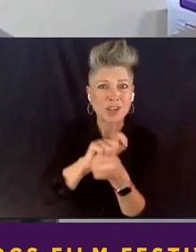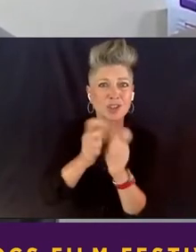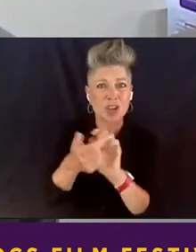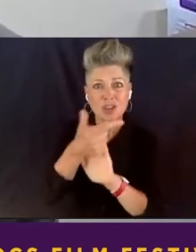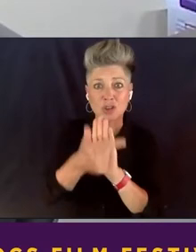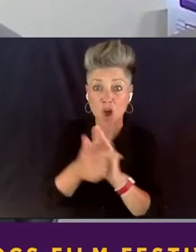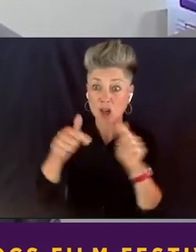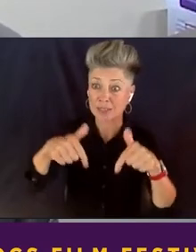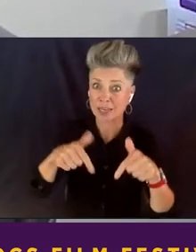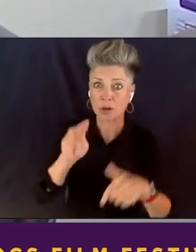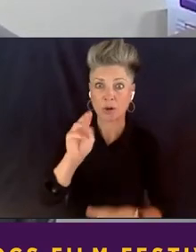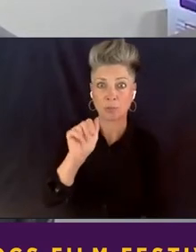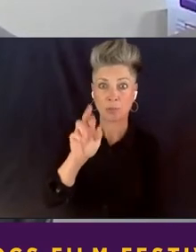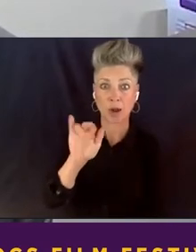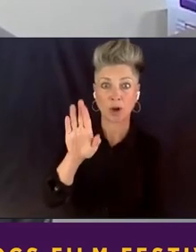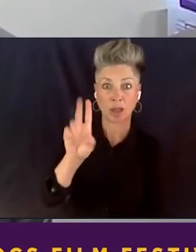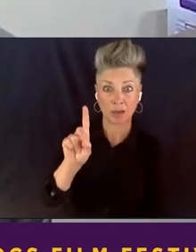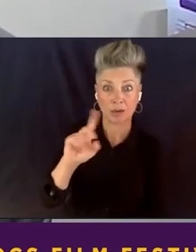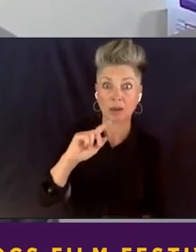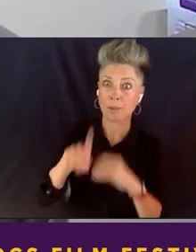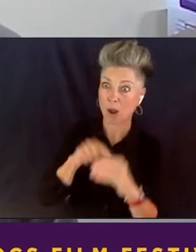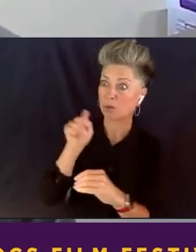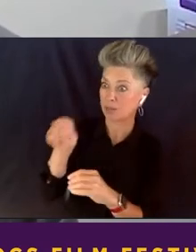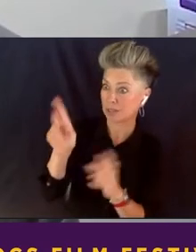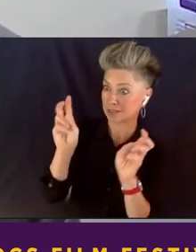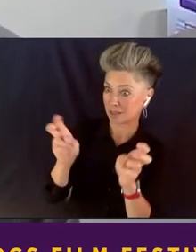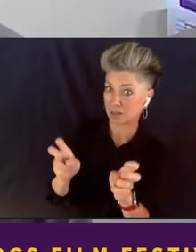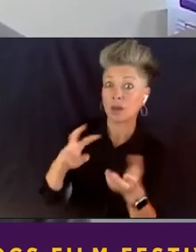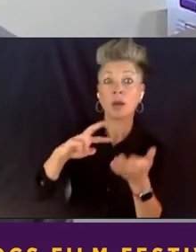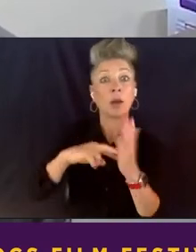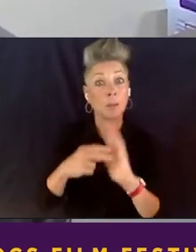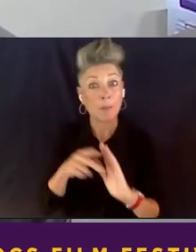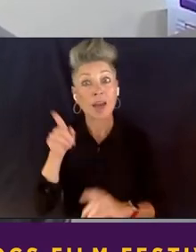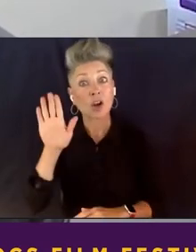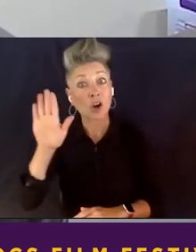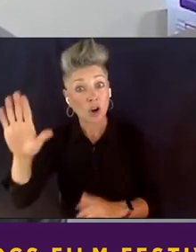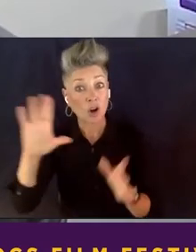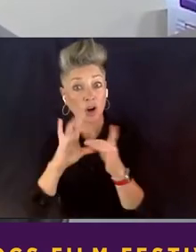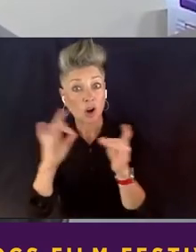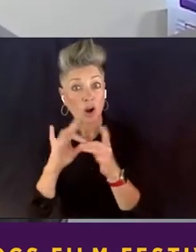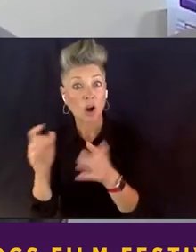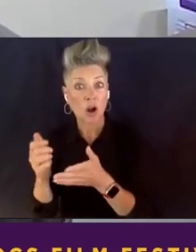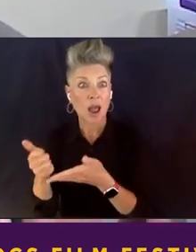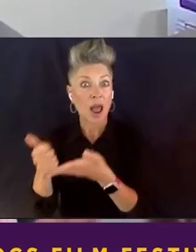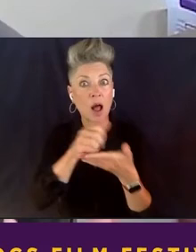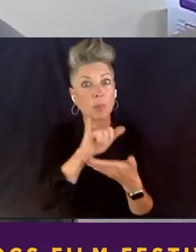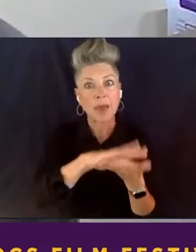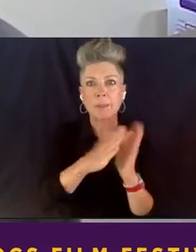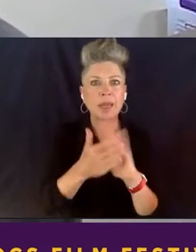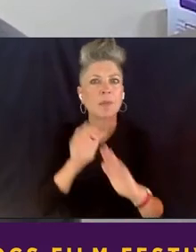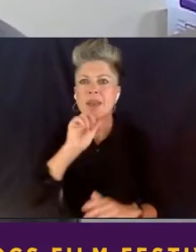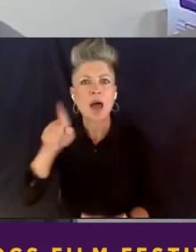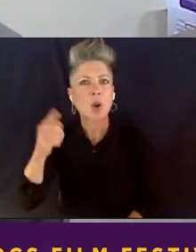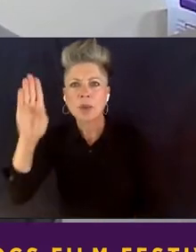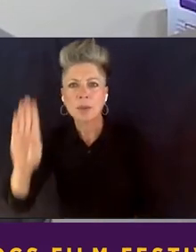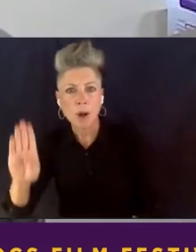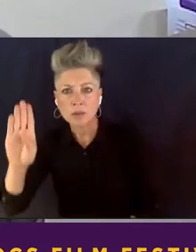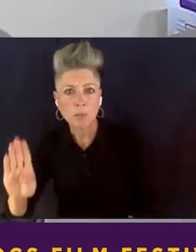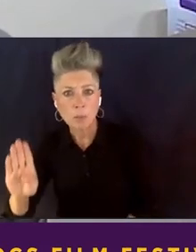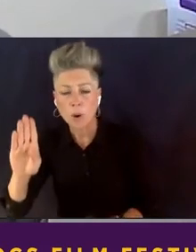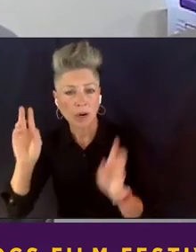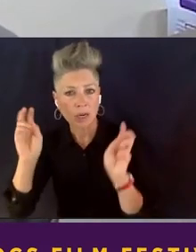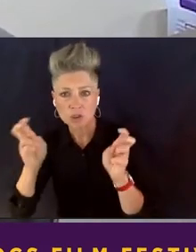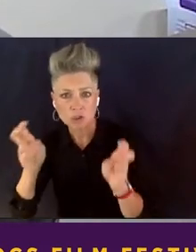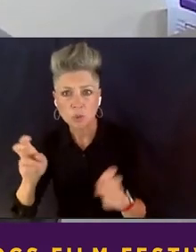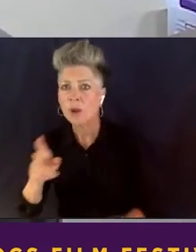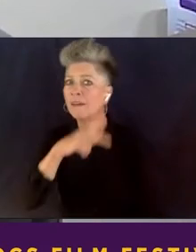issues. And so that dialogue then helped it not be just a Baltimore issue. It helped it not just be a Philadelphia issue. It helped